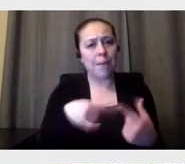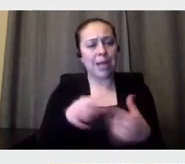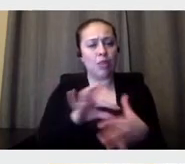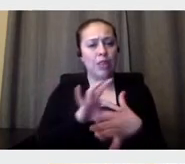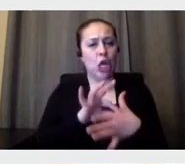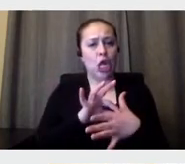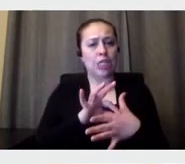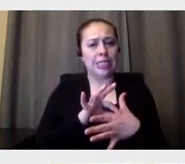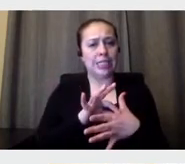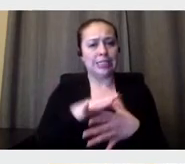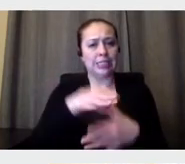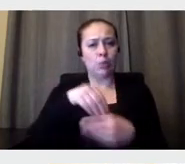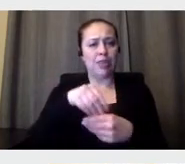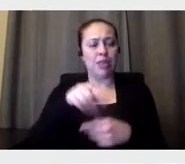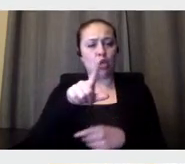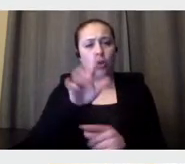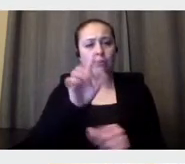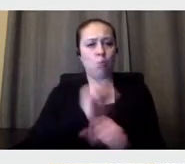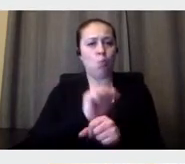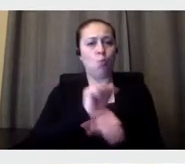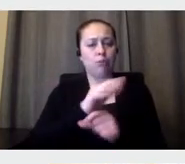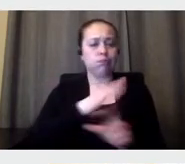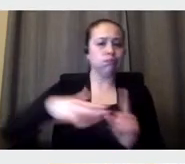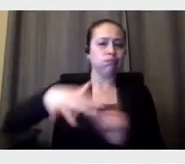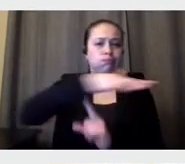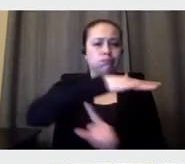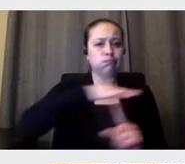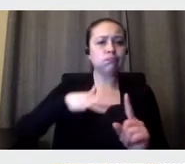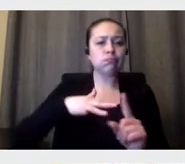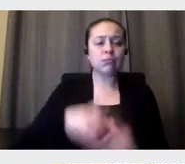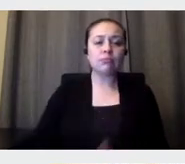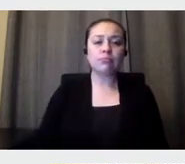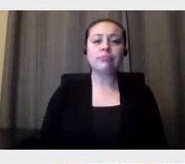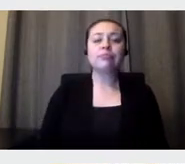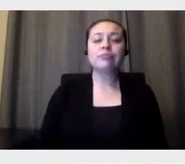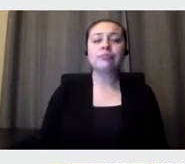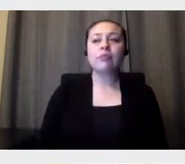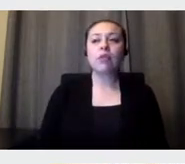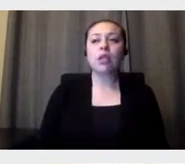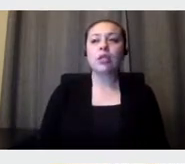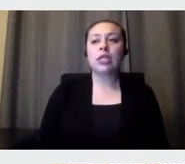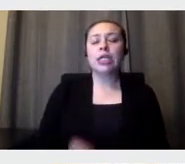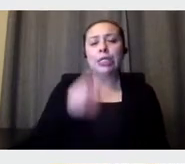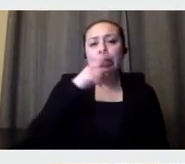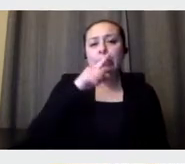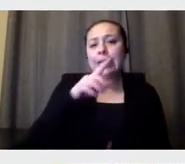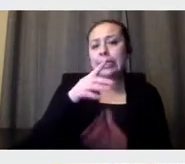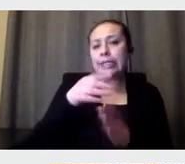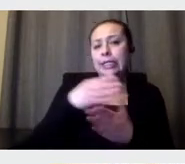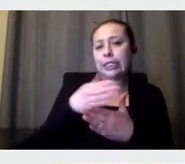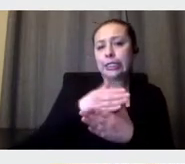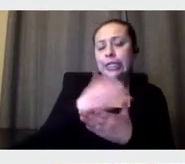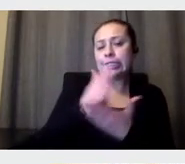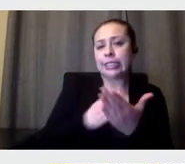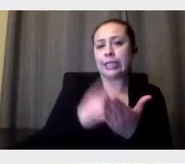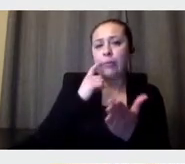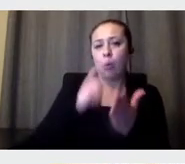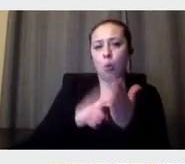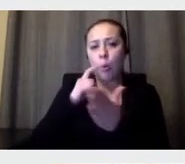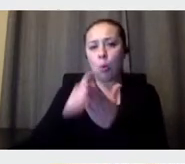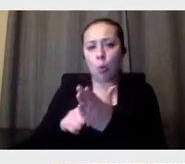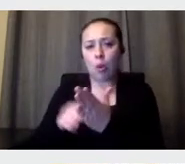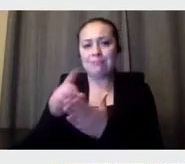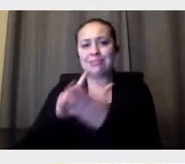you work. Uh, and this is, could you share a few notable designers from your area?